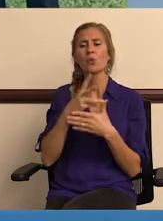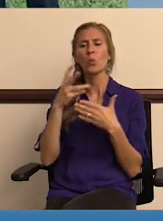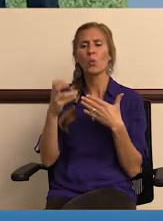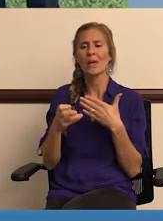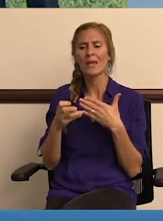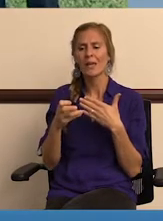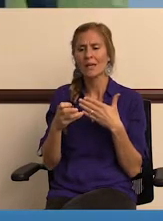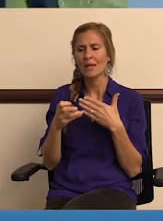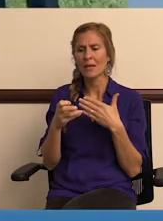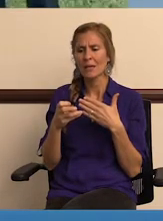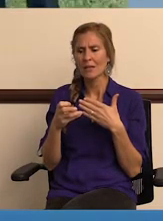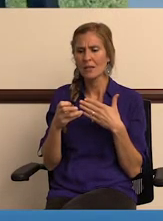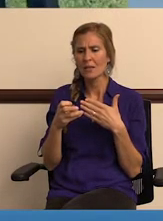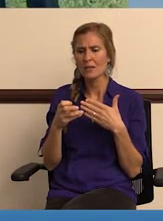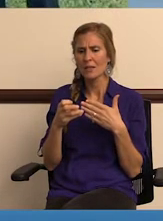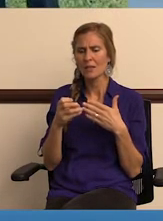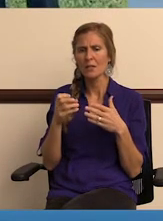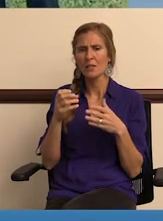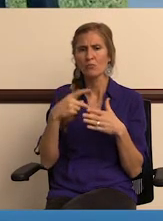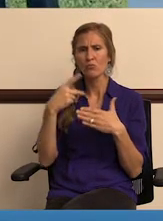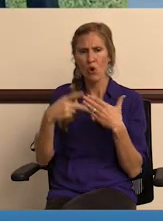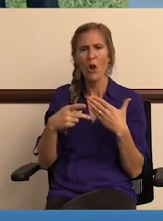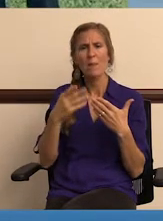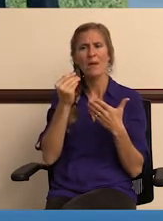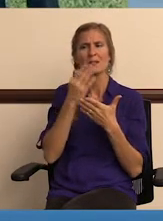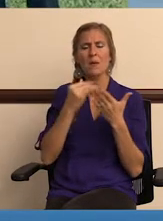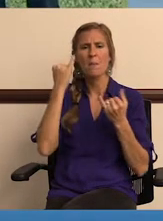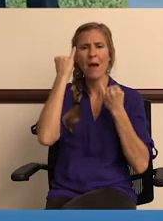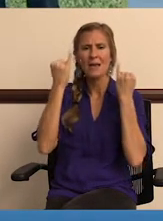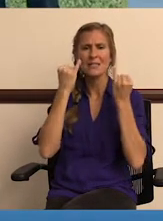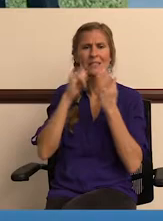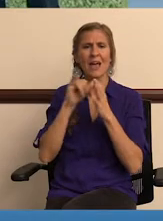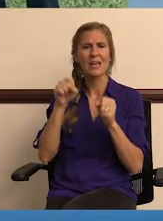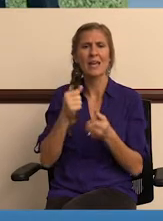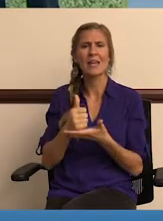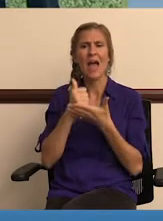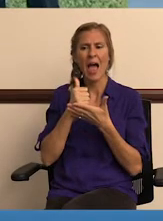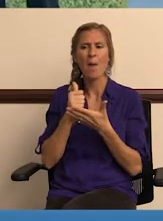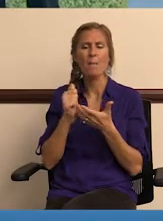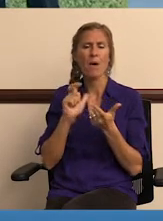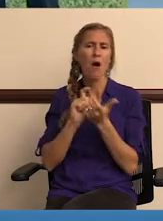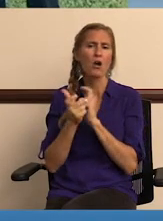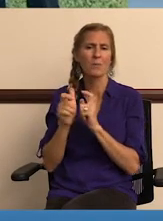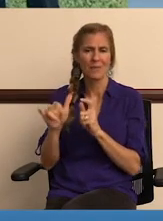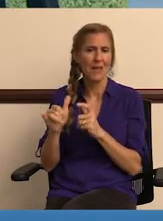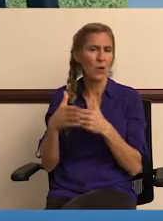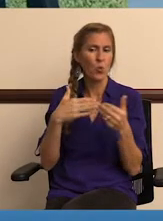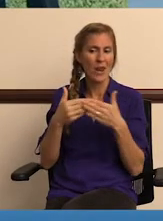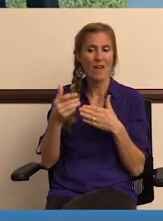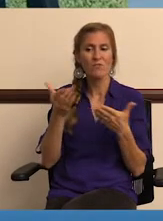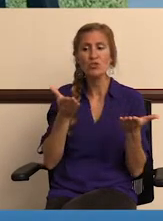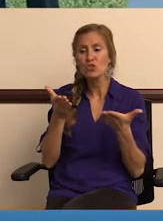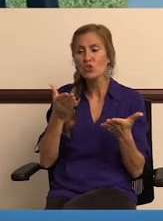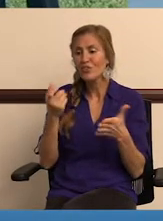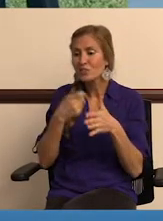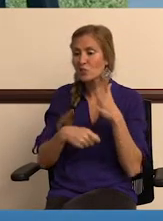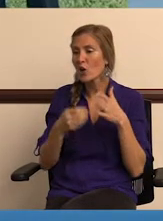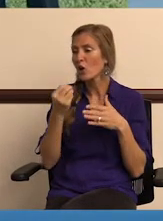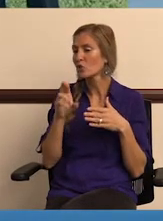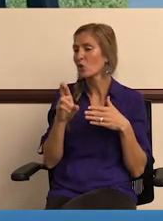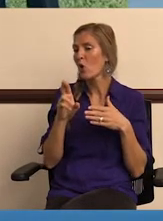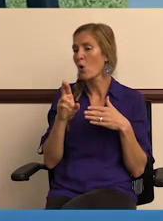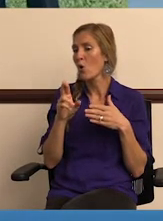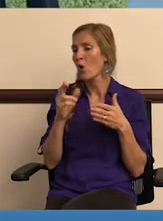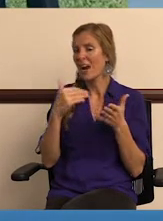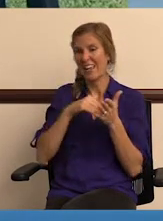lot swale mowing program and maybe ideas that could help augment that, whether it be a service